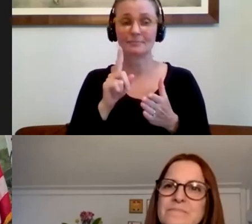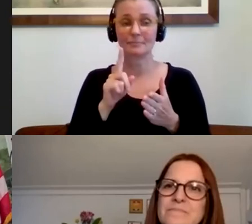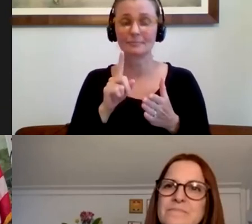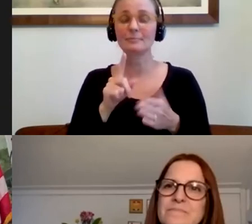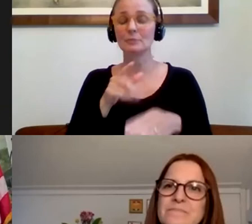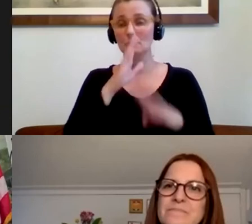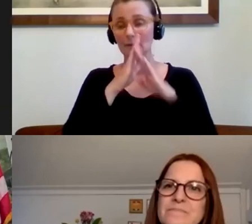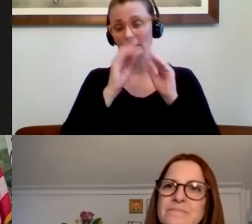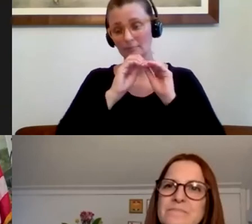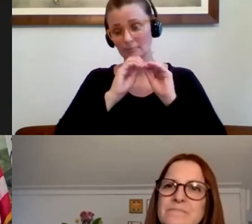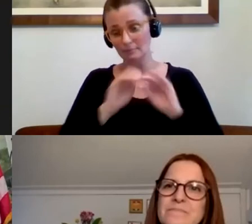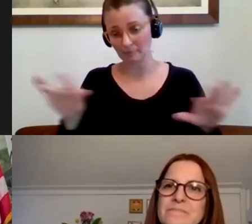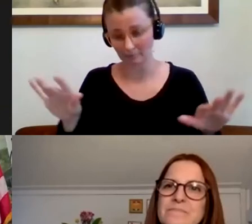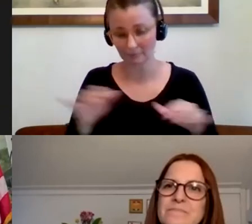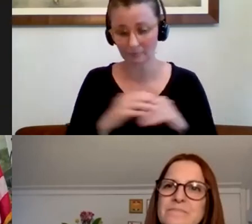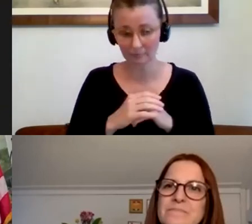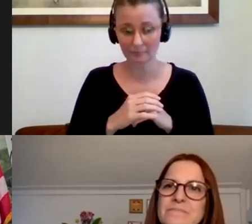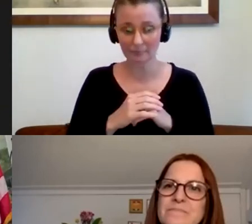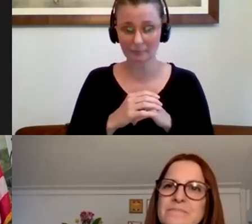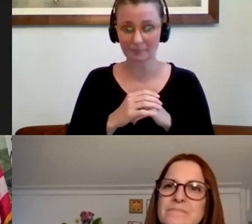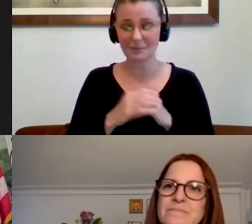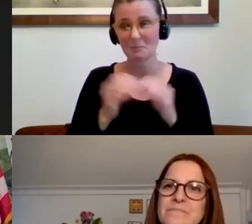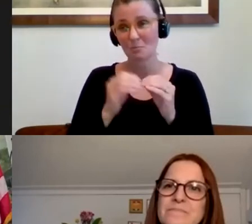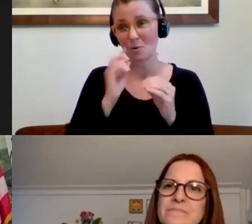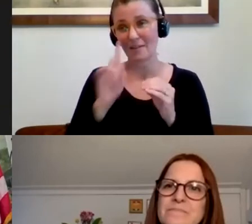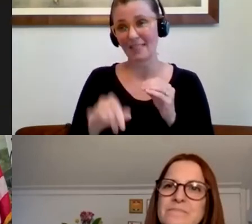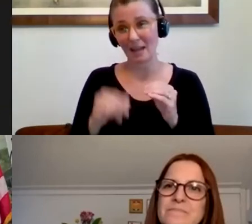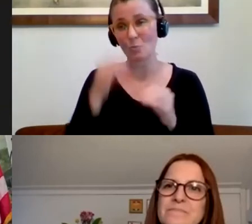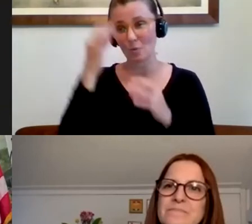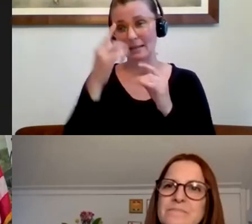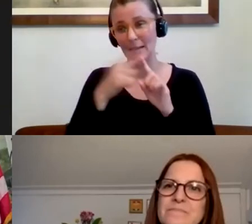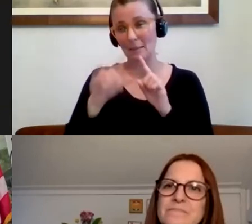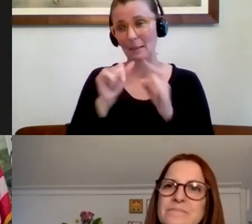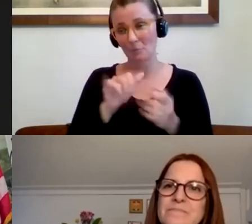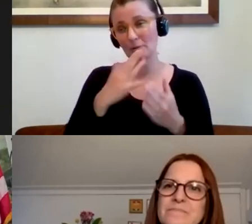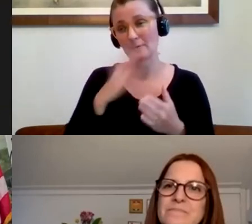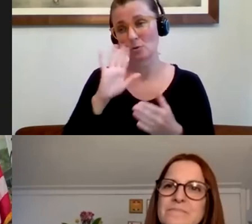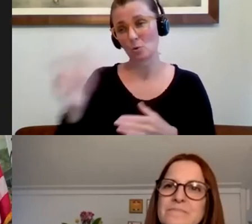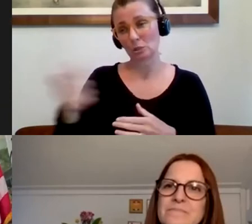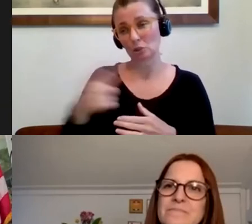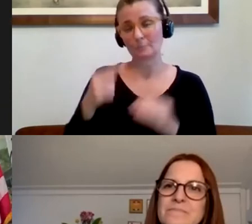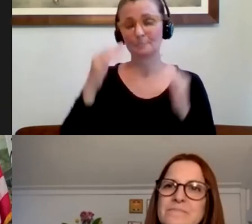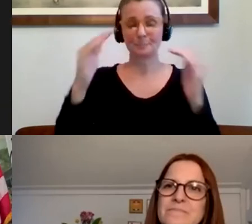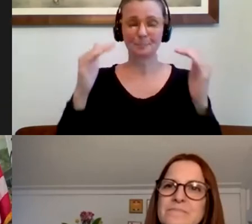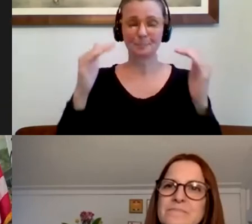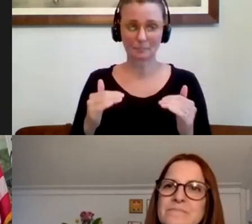of the virus from one person to another. So more to come on this, George, thank you for your question. Next question is